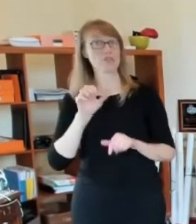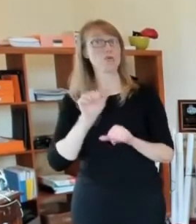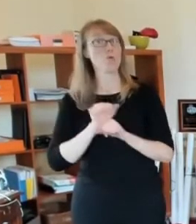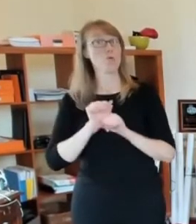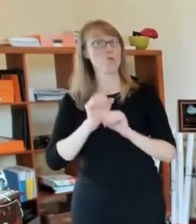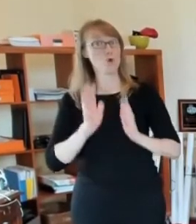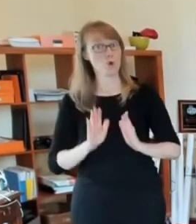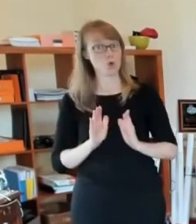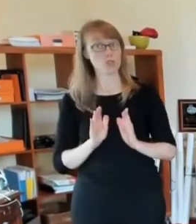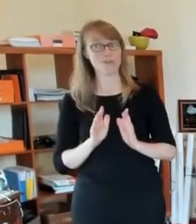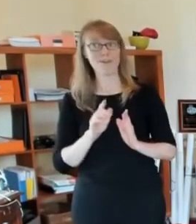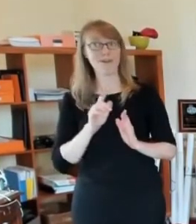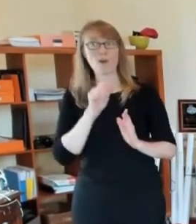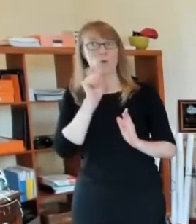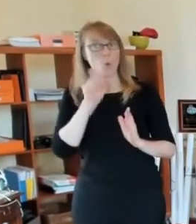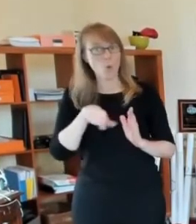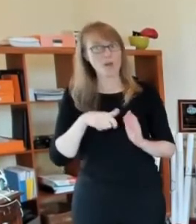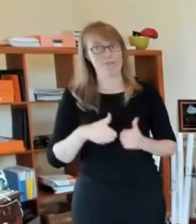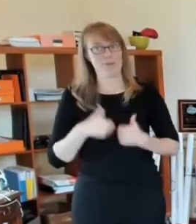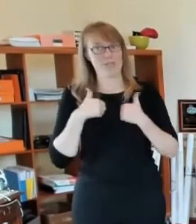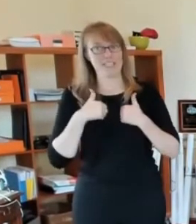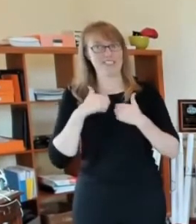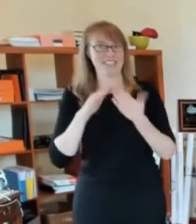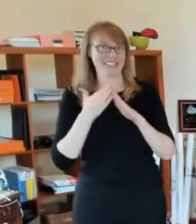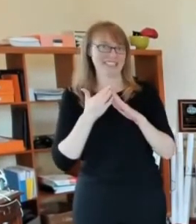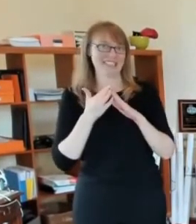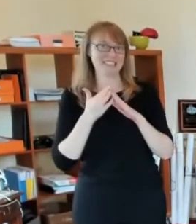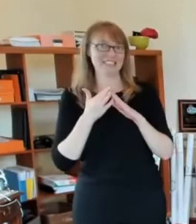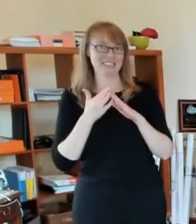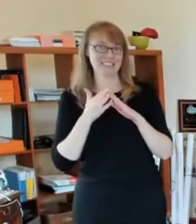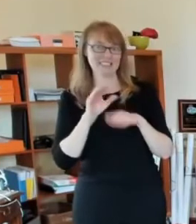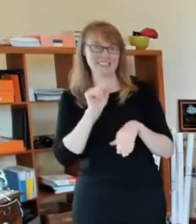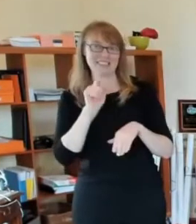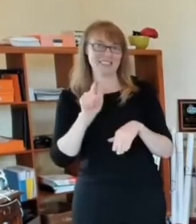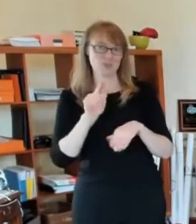some funding for, uh, victim, um,